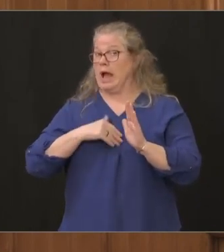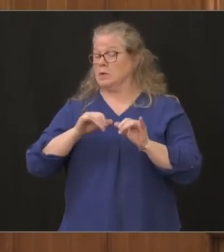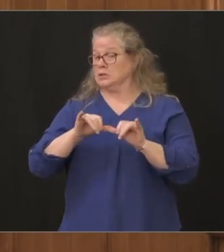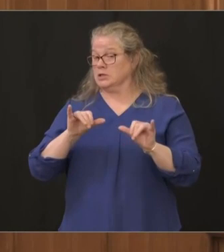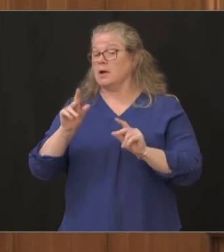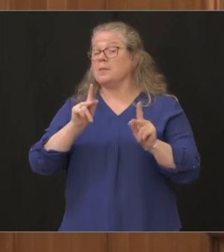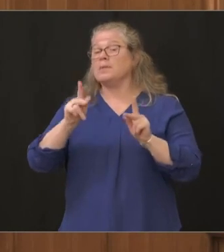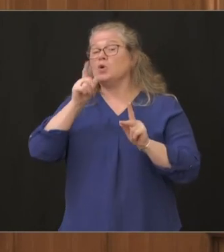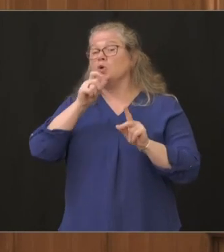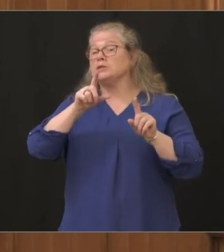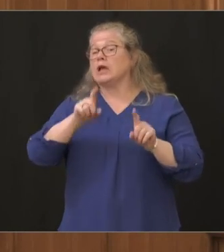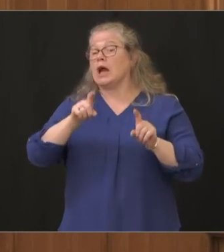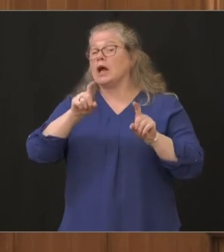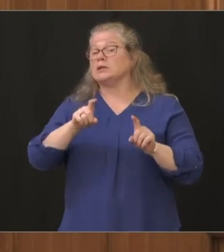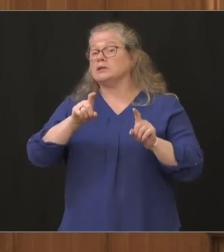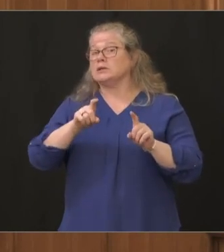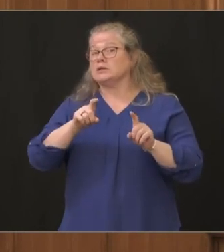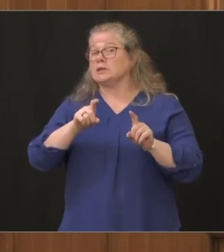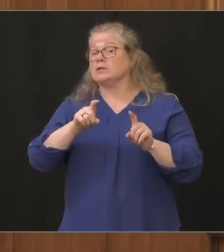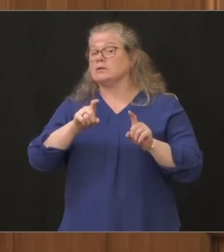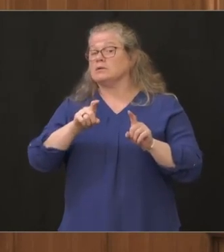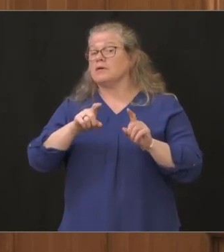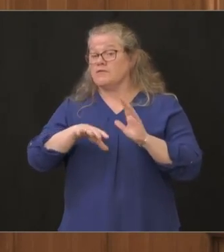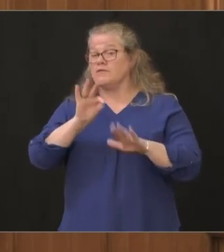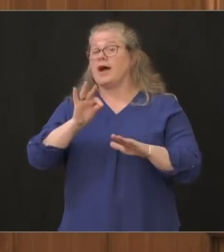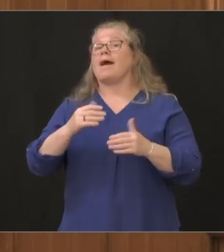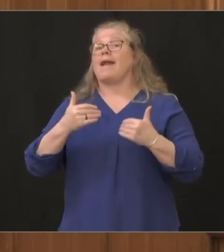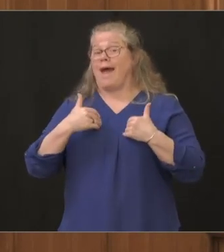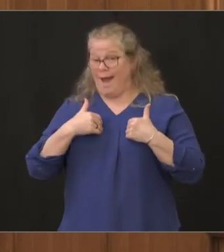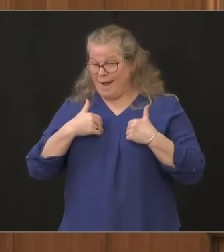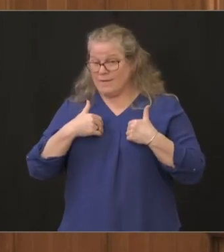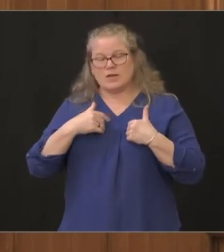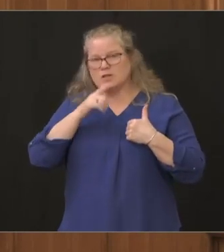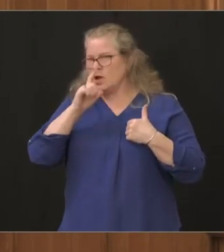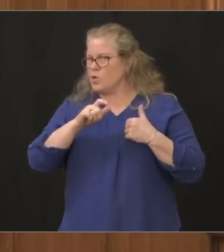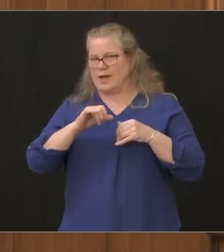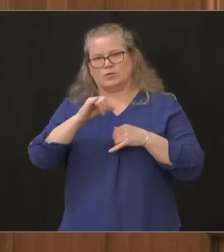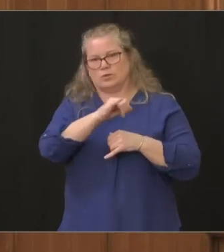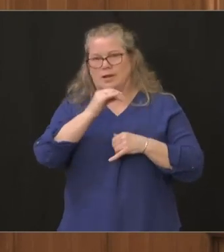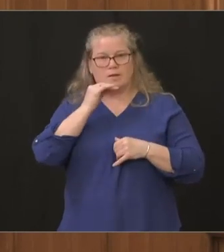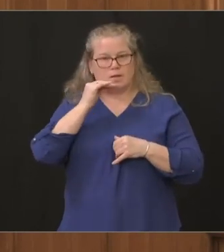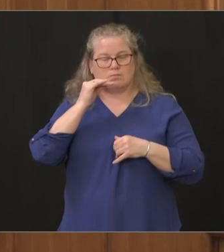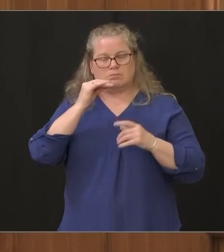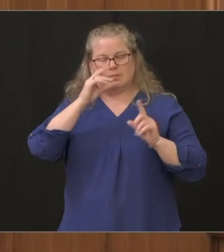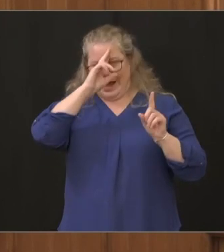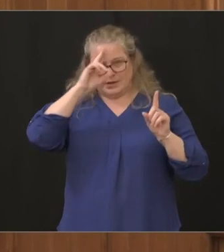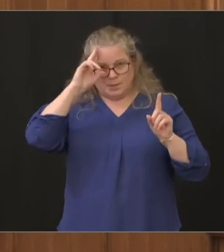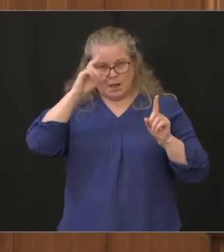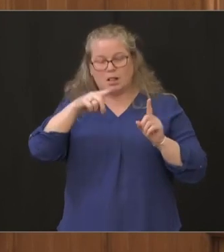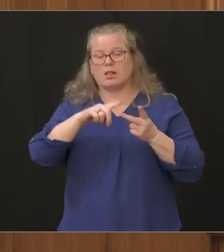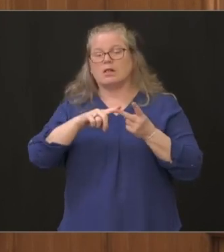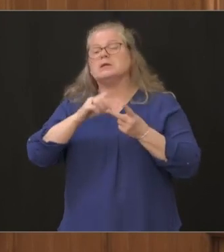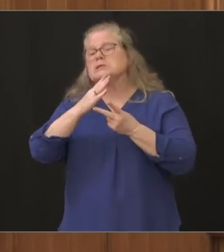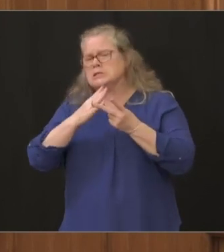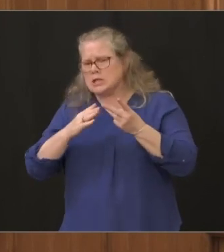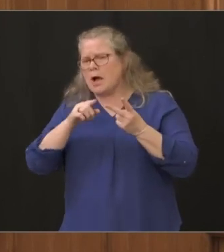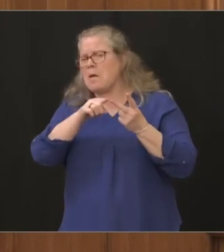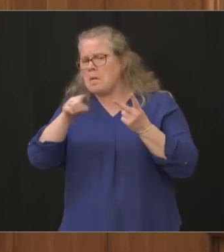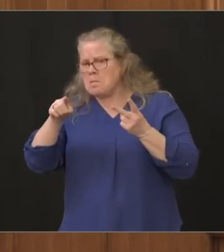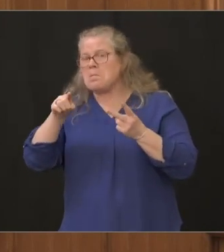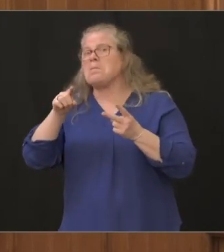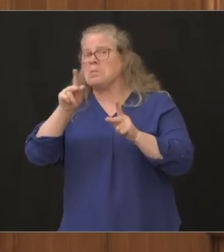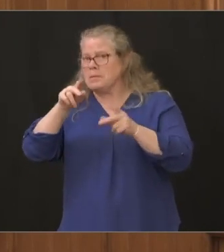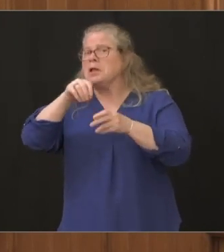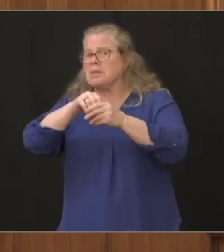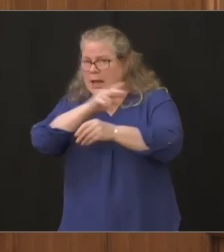are being treated outside of hospitals and then there's a good portion of people who are in hospitals are being cared for who are not in icu so the icu is still the